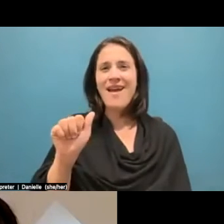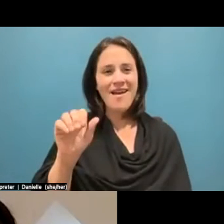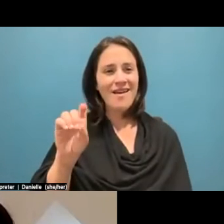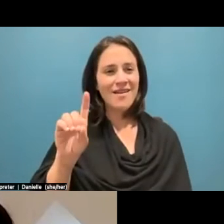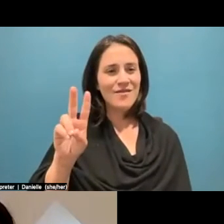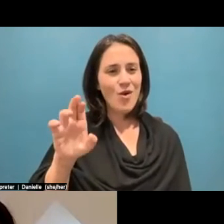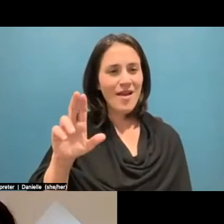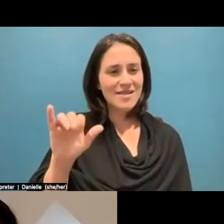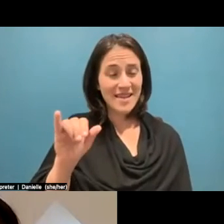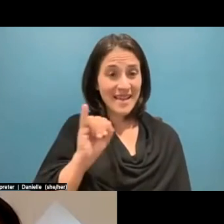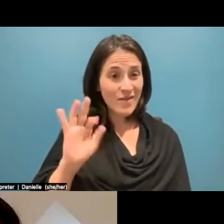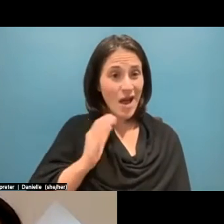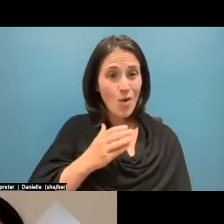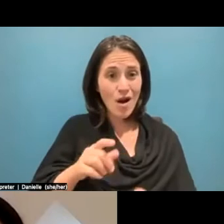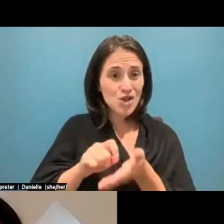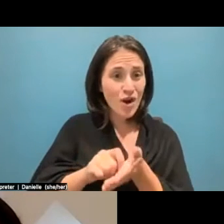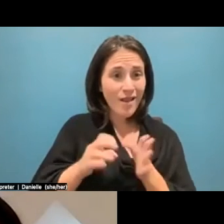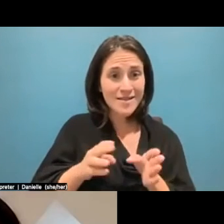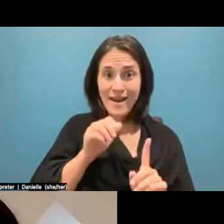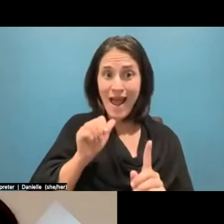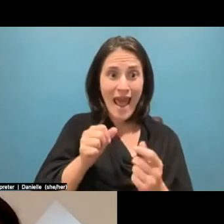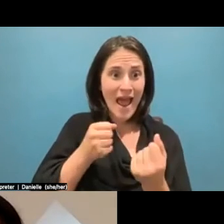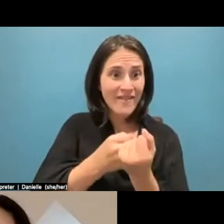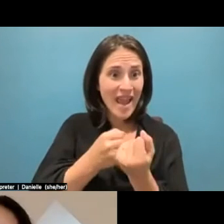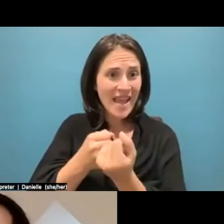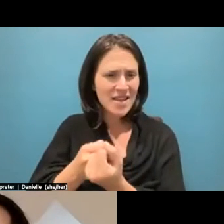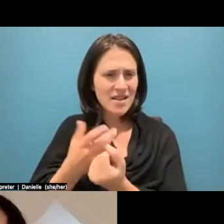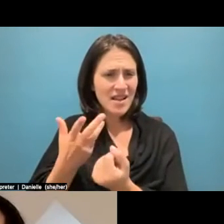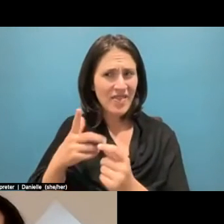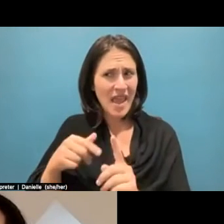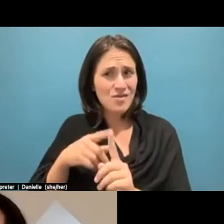our journalists aren't advocating, then to me, you're causing harm.